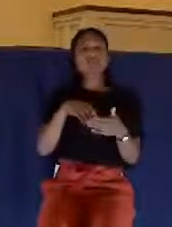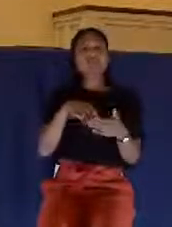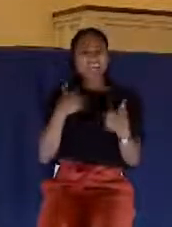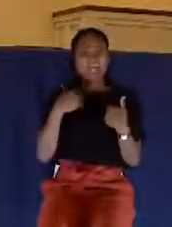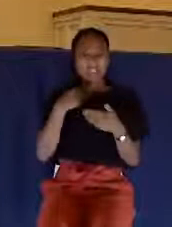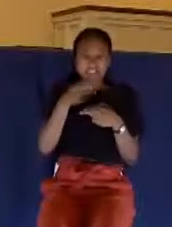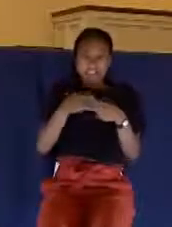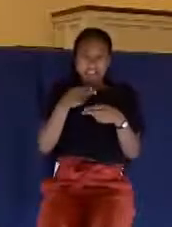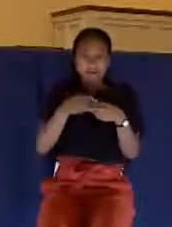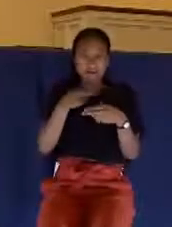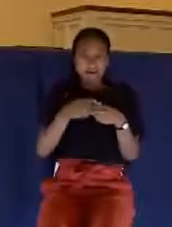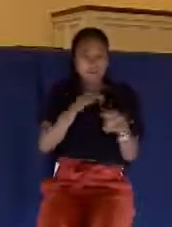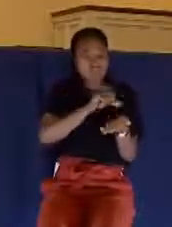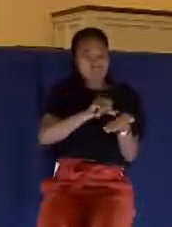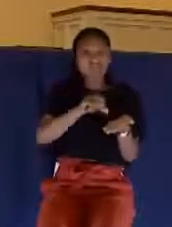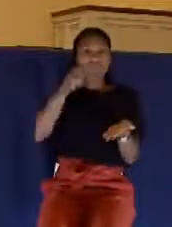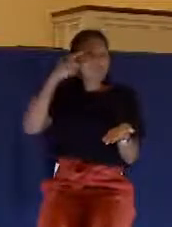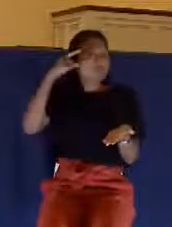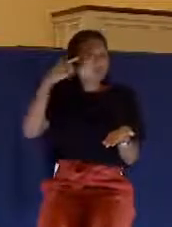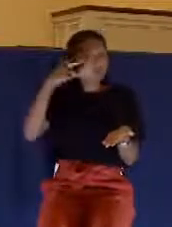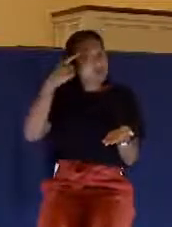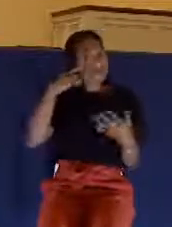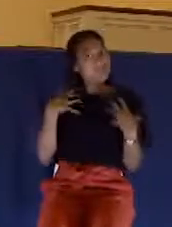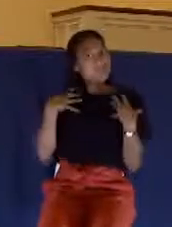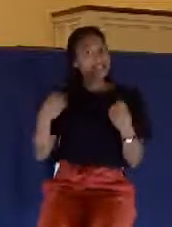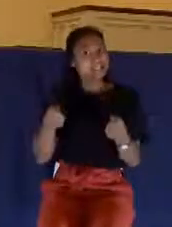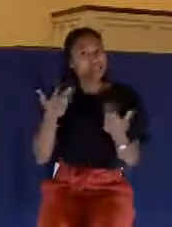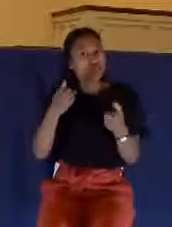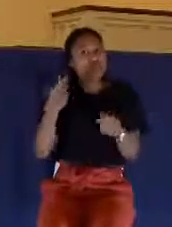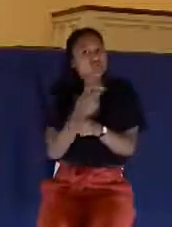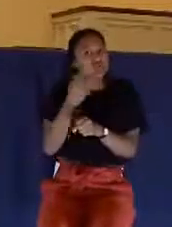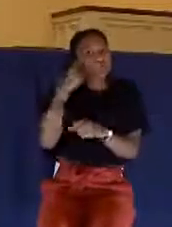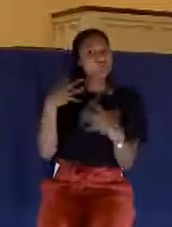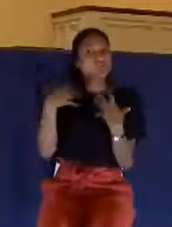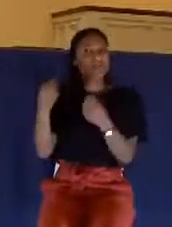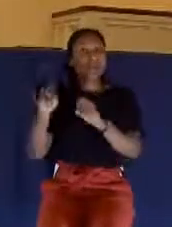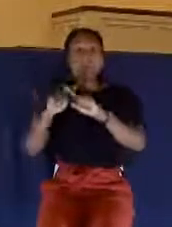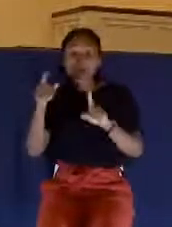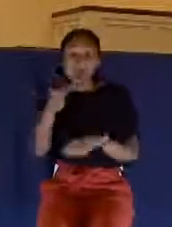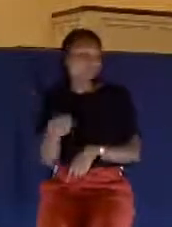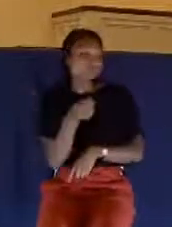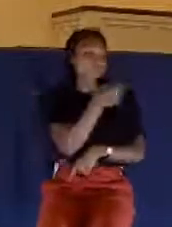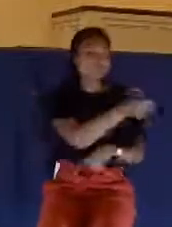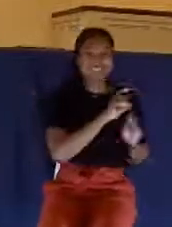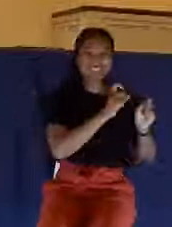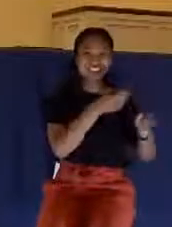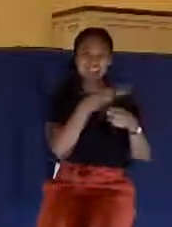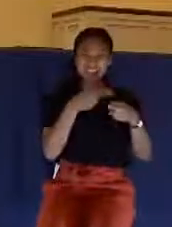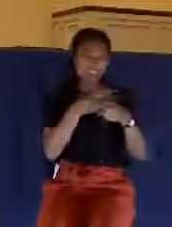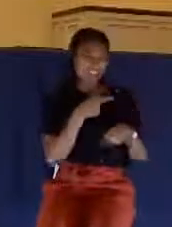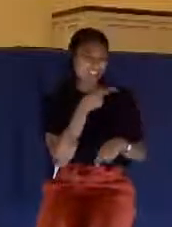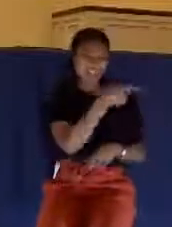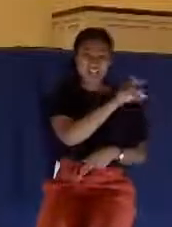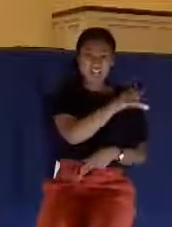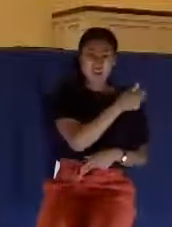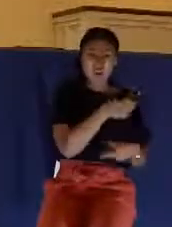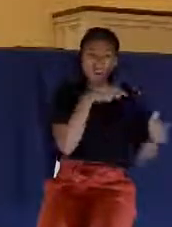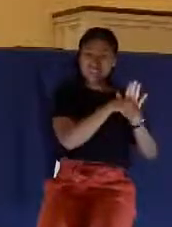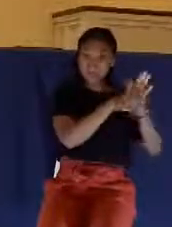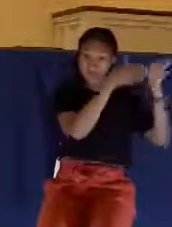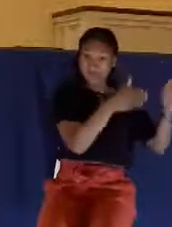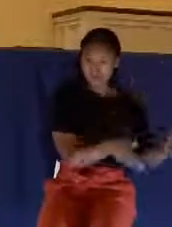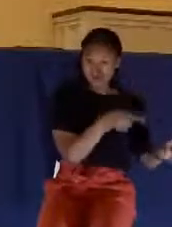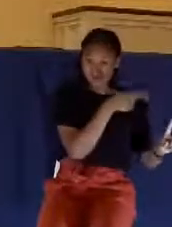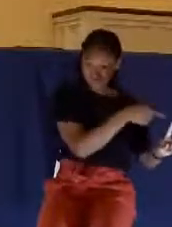that blade to bring about healing from that surgery. But you give a blade to a murderer, a psychopathic